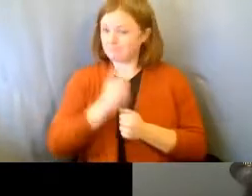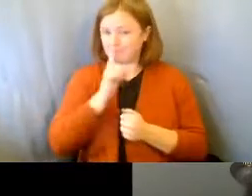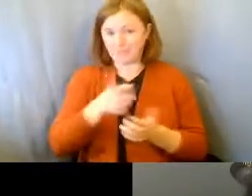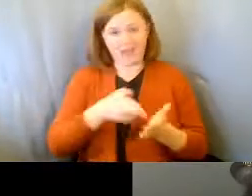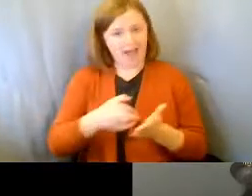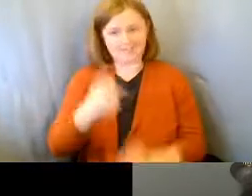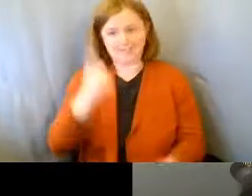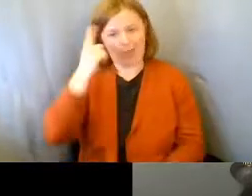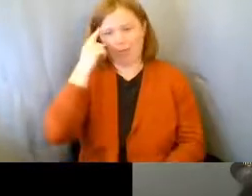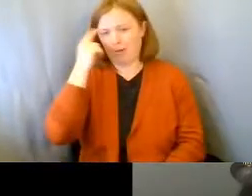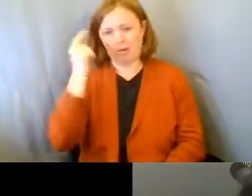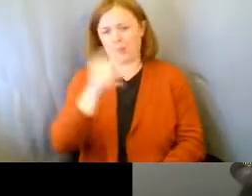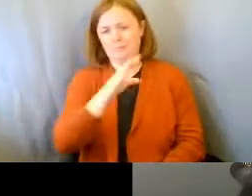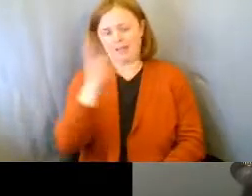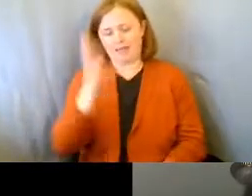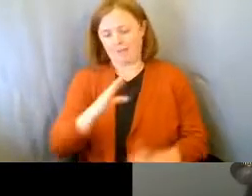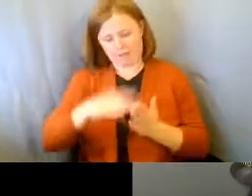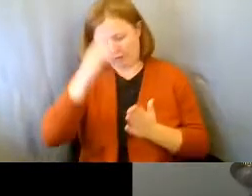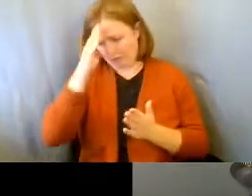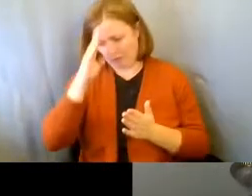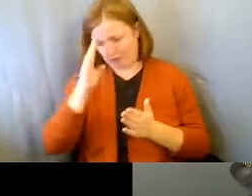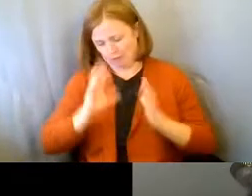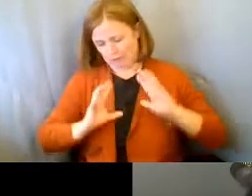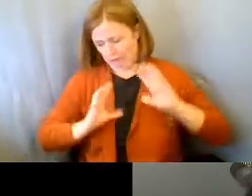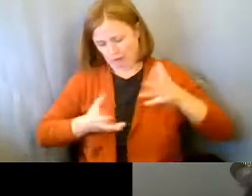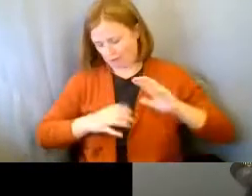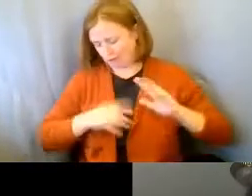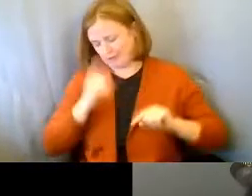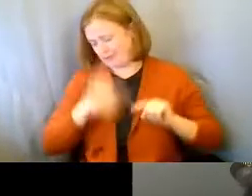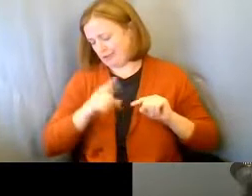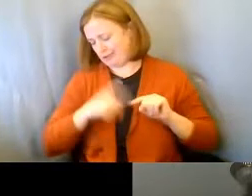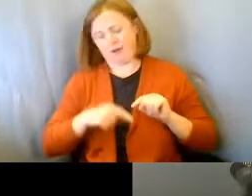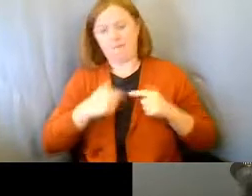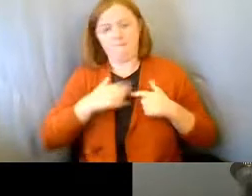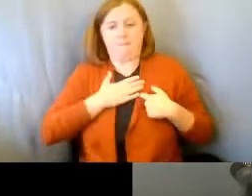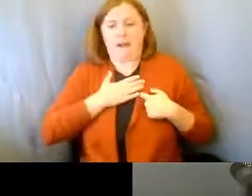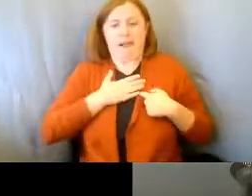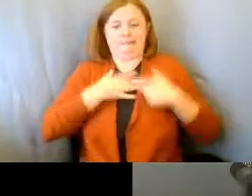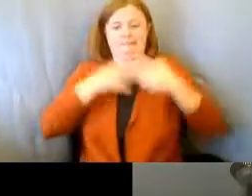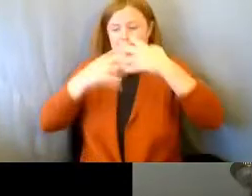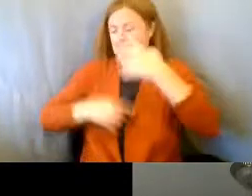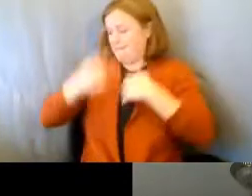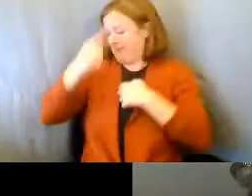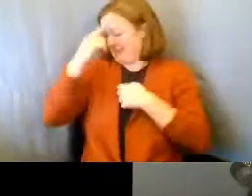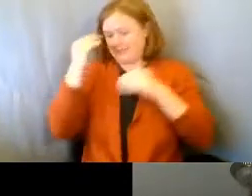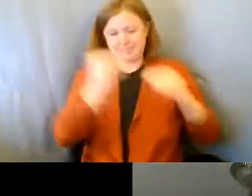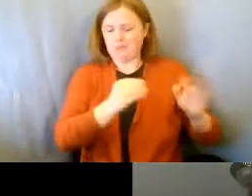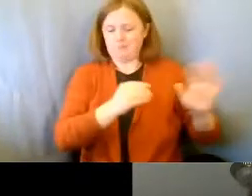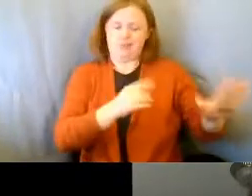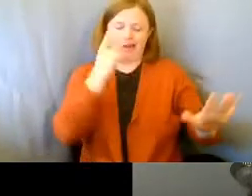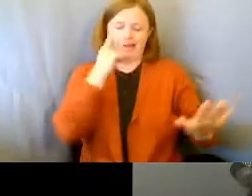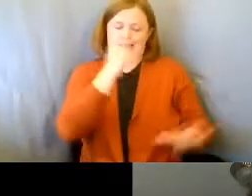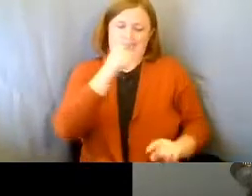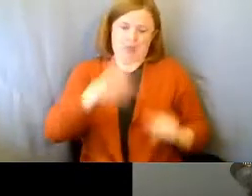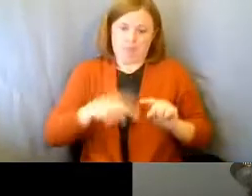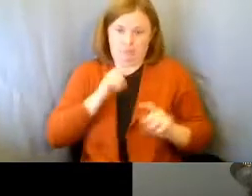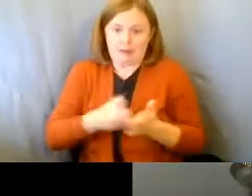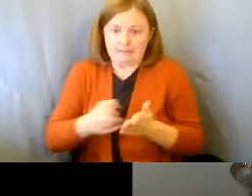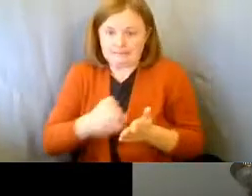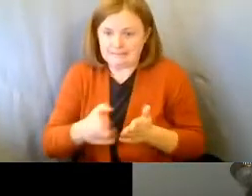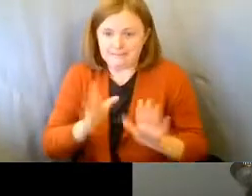I never thought Jesse could learn to do his laundry. Wouldn't have even been on my list of things to teach, honestly.